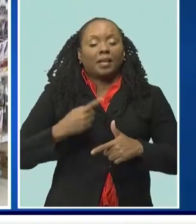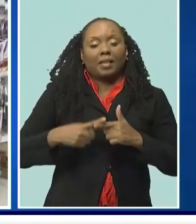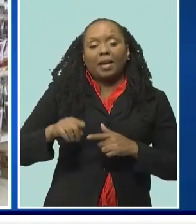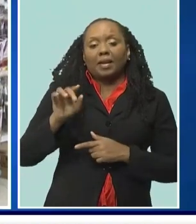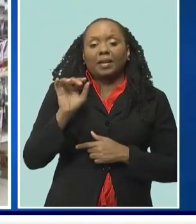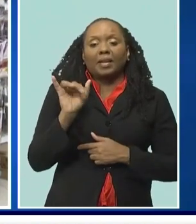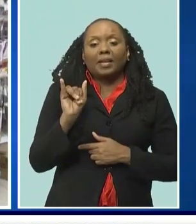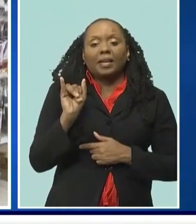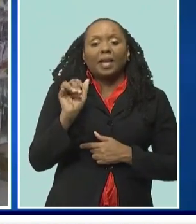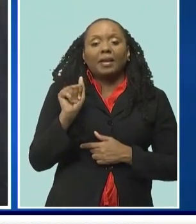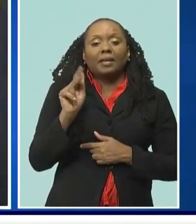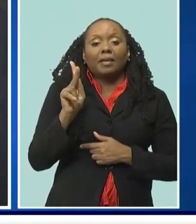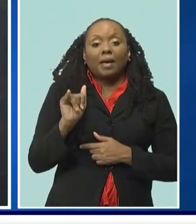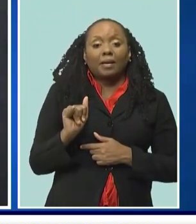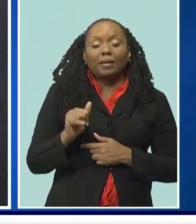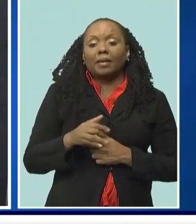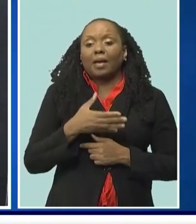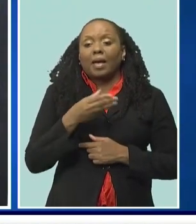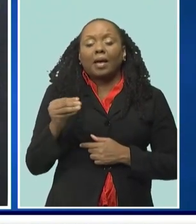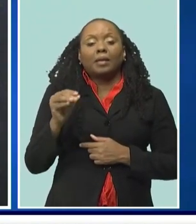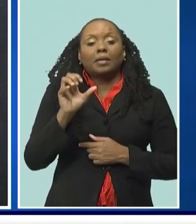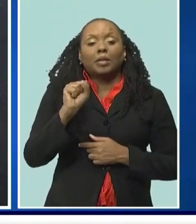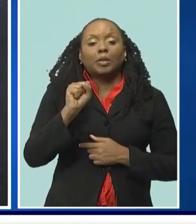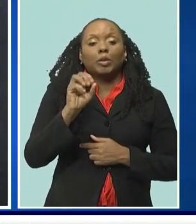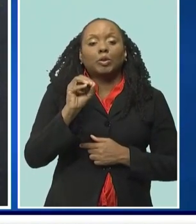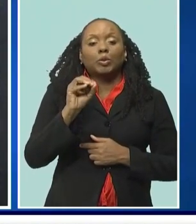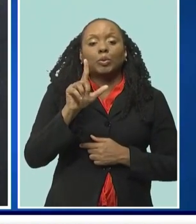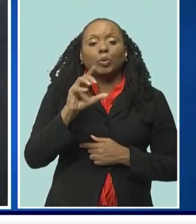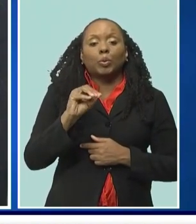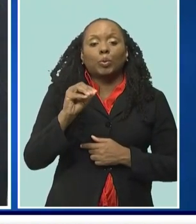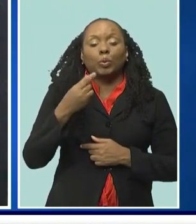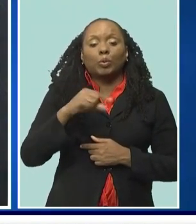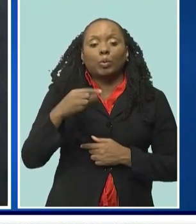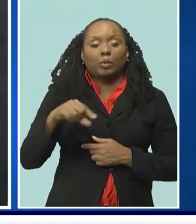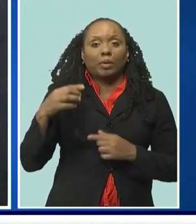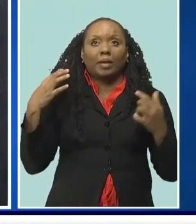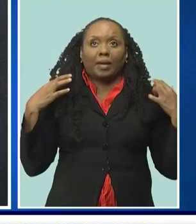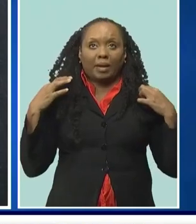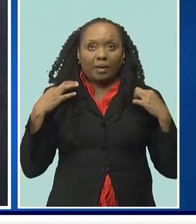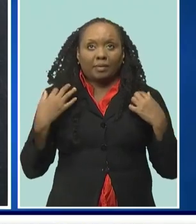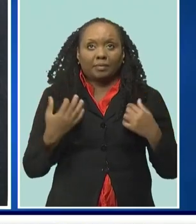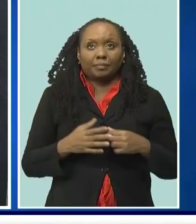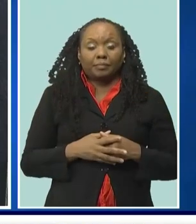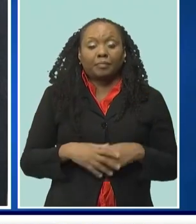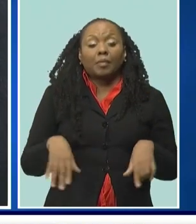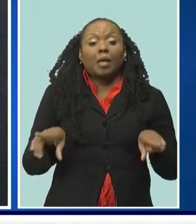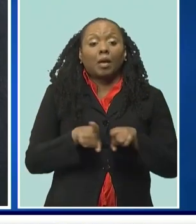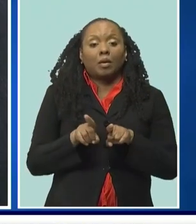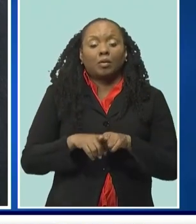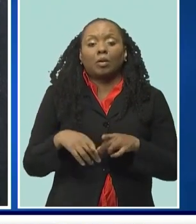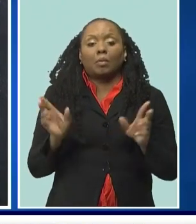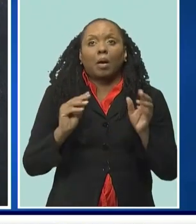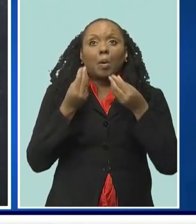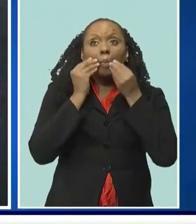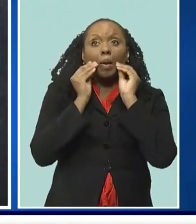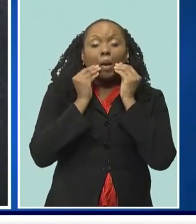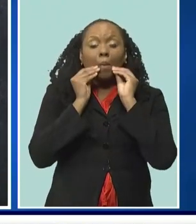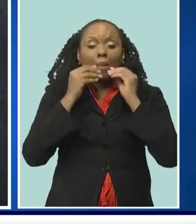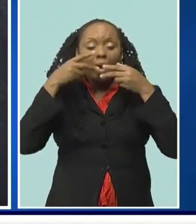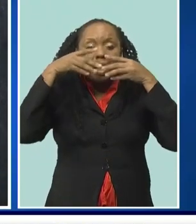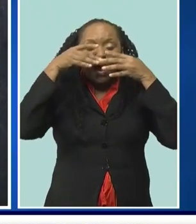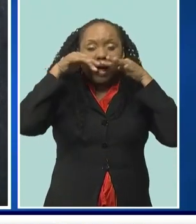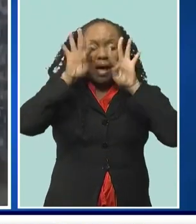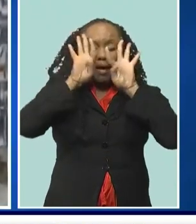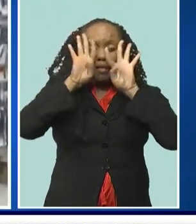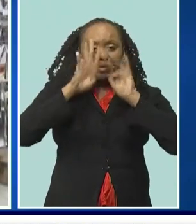that sells as well. Ribbon have also been seeking both large and small service providers for the application of makeup and eyelash extensions.